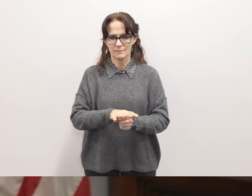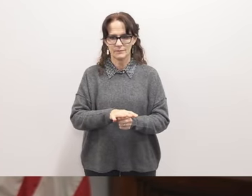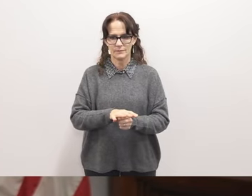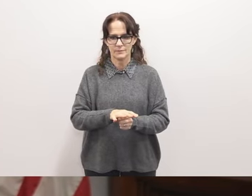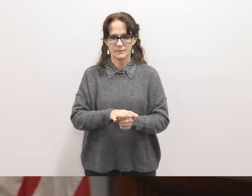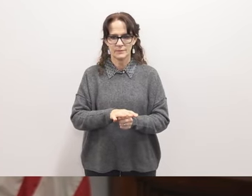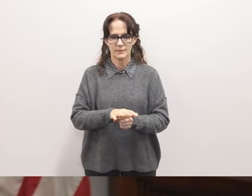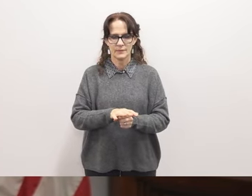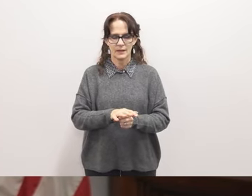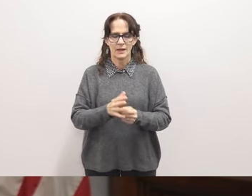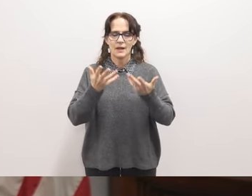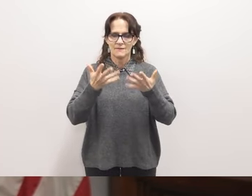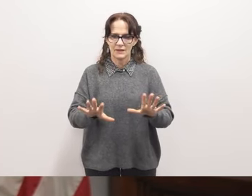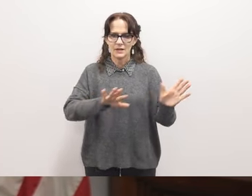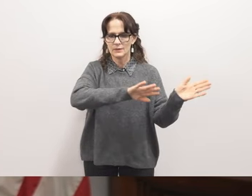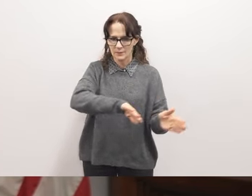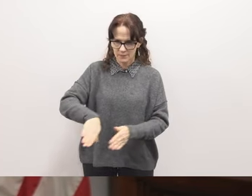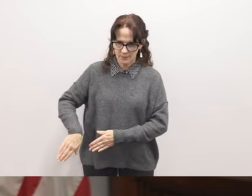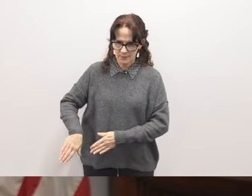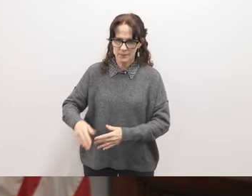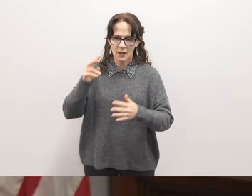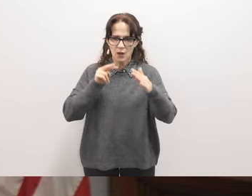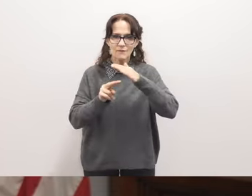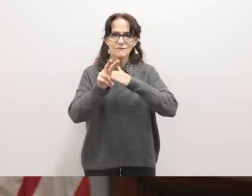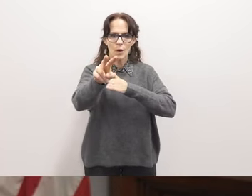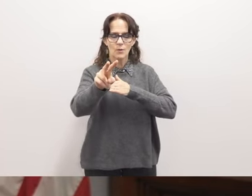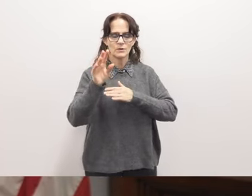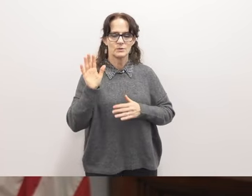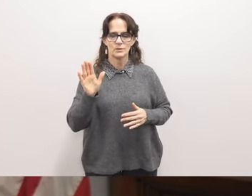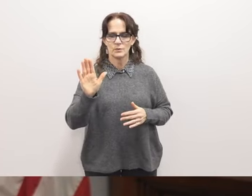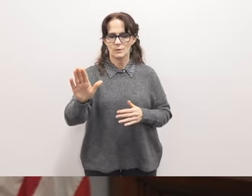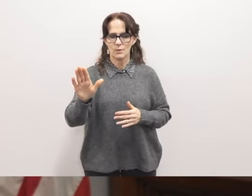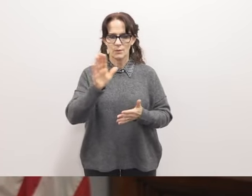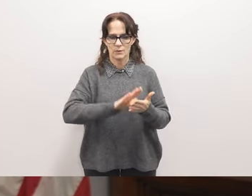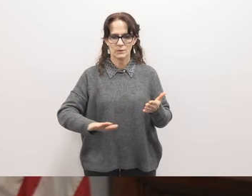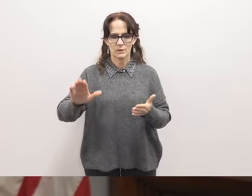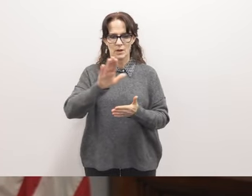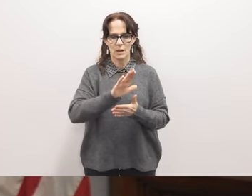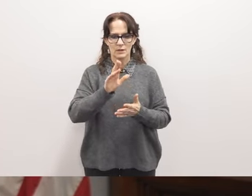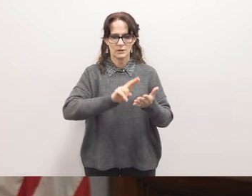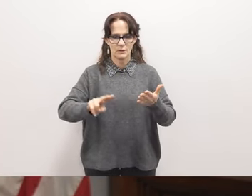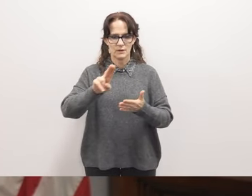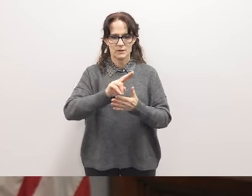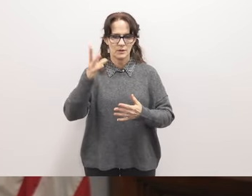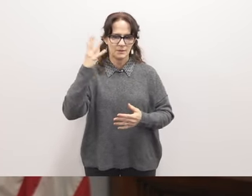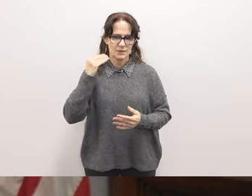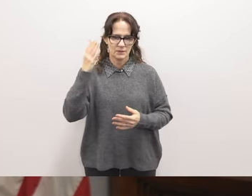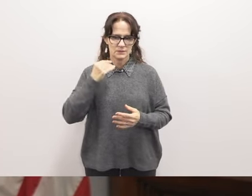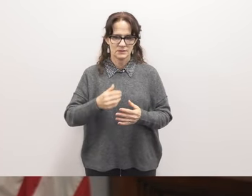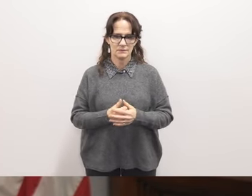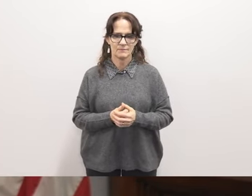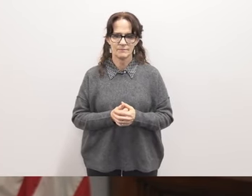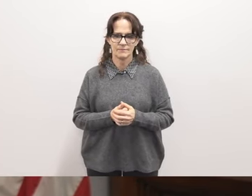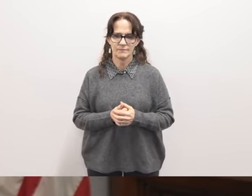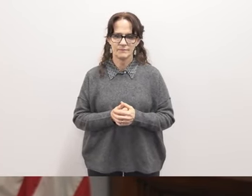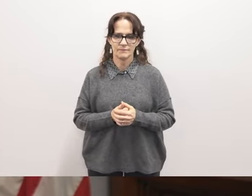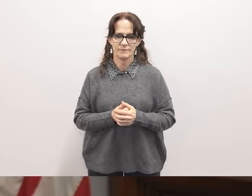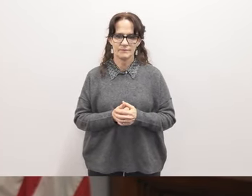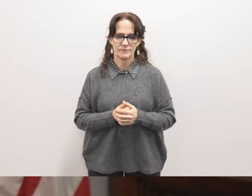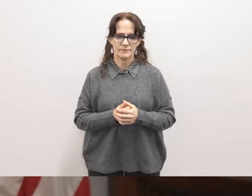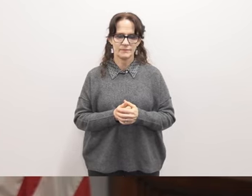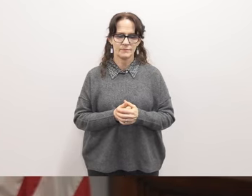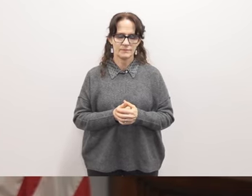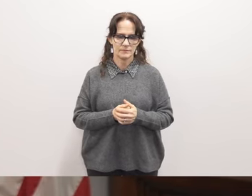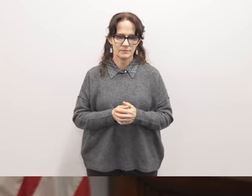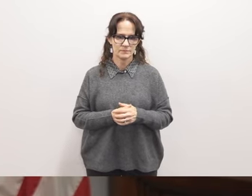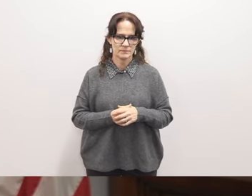it behind you and uh look forward to your college and university experiences um i do have